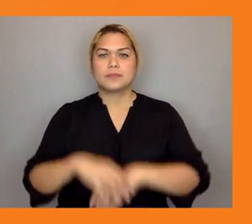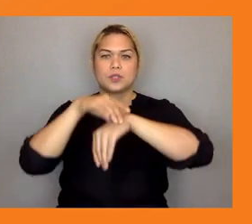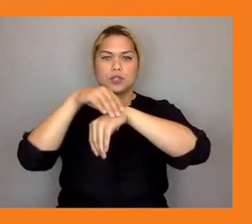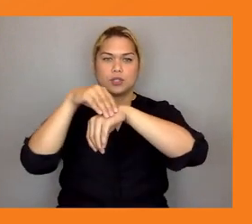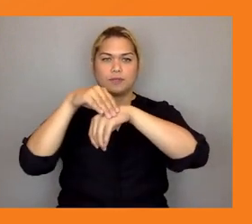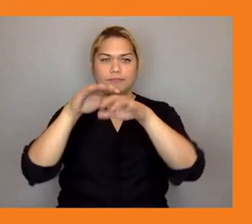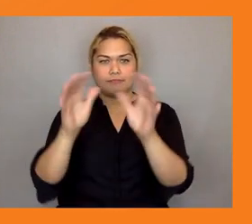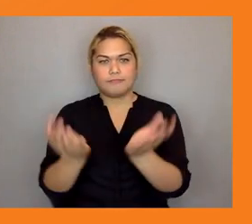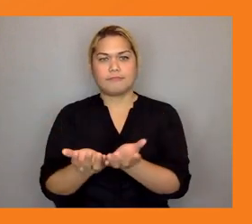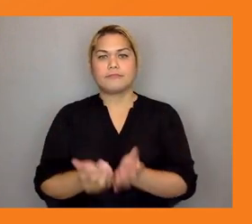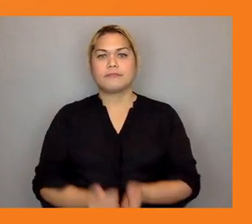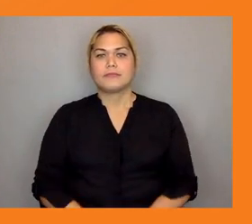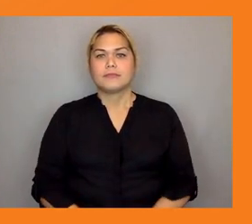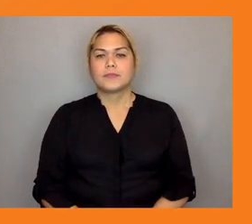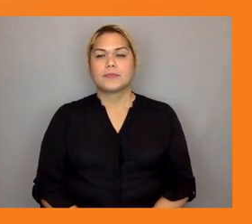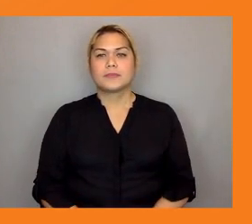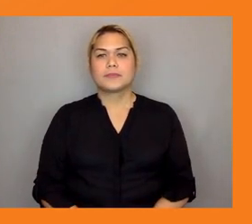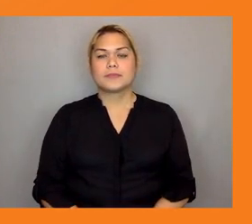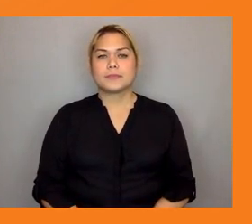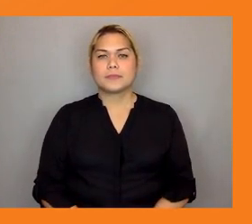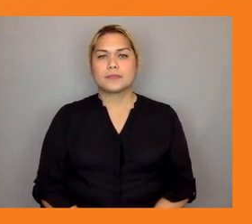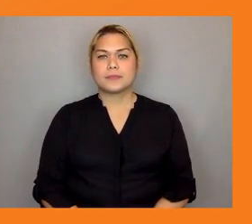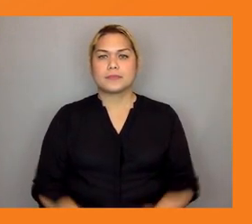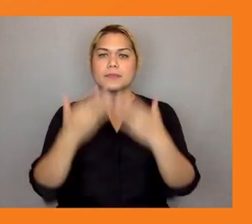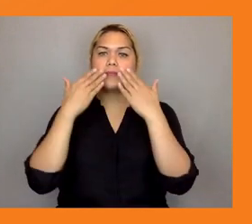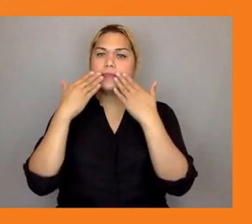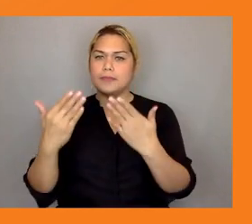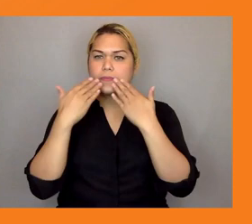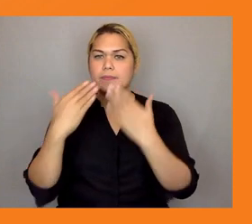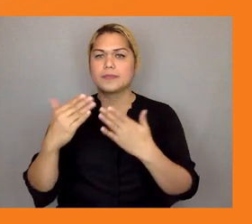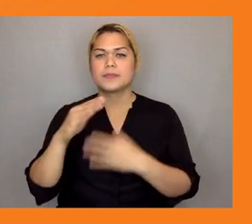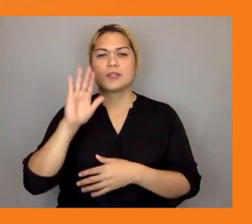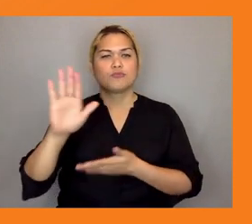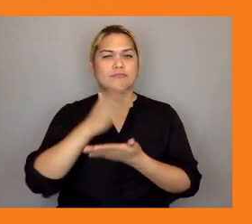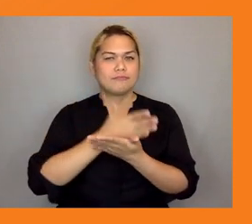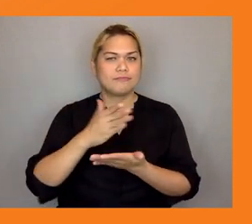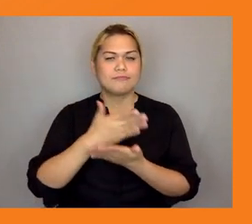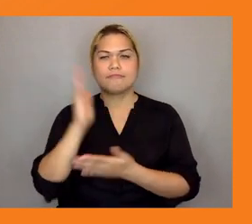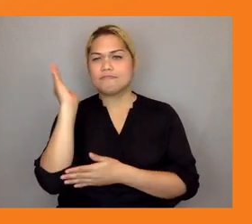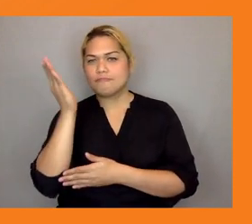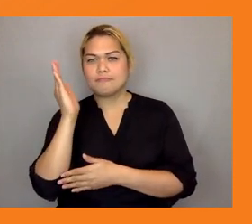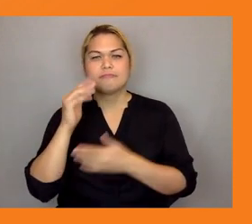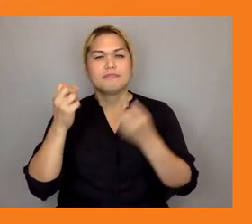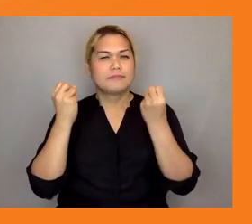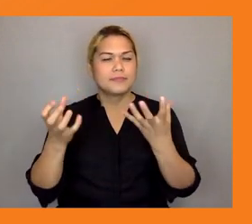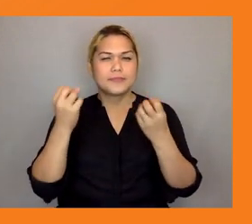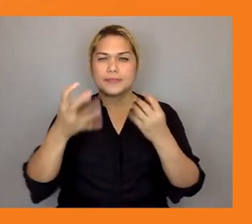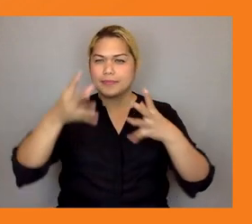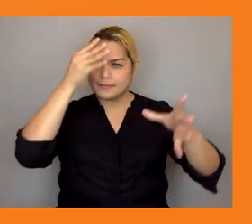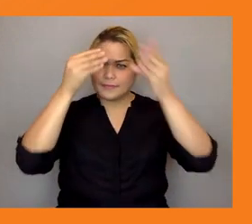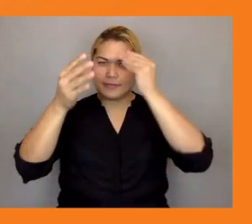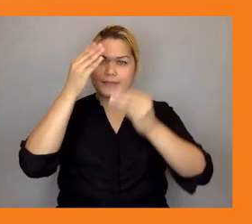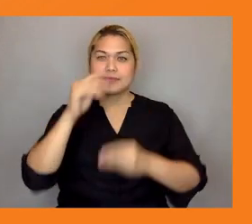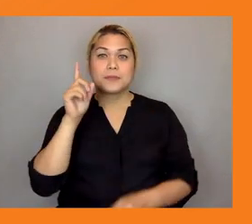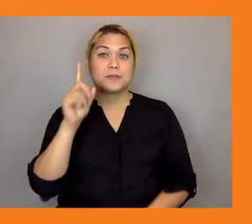thanks felix for your insights today so i've learned a lot there but my key takeaways were one it's not just about the